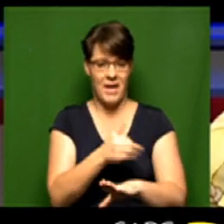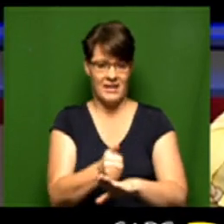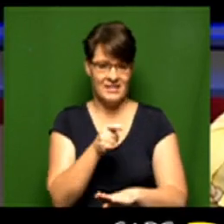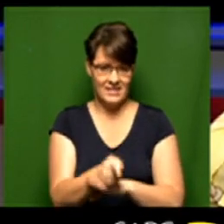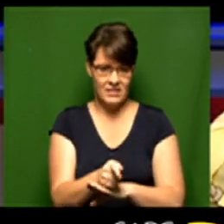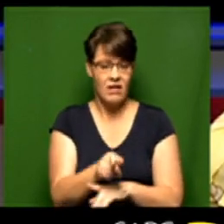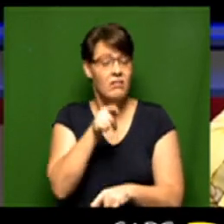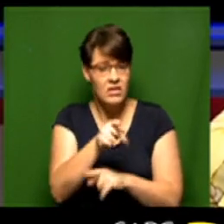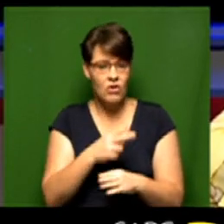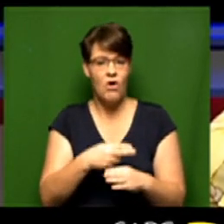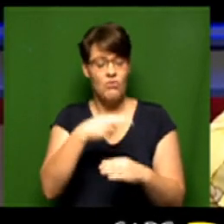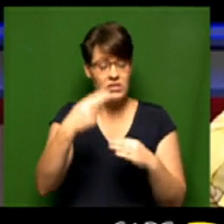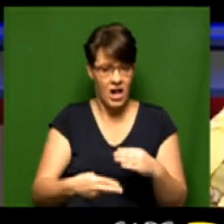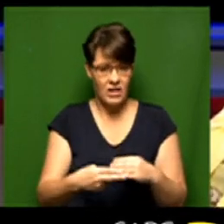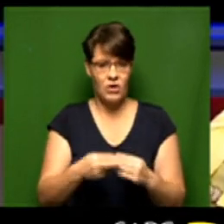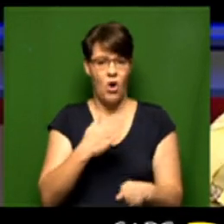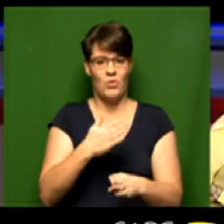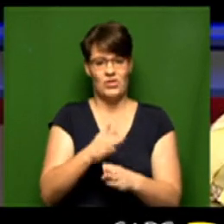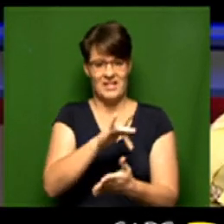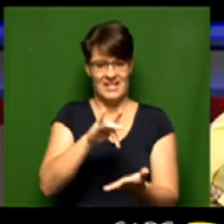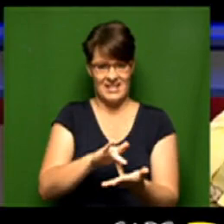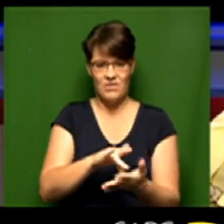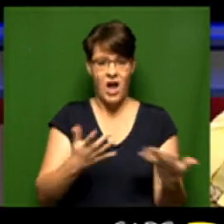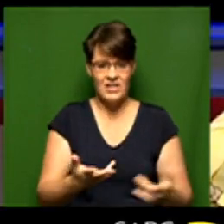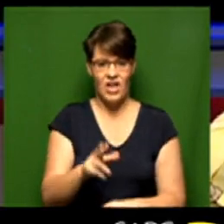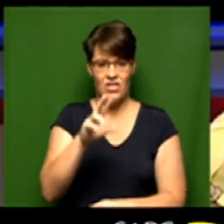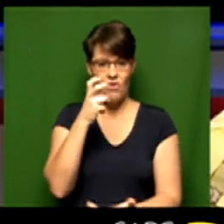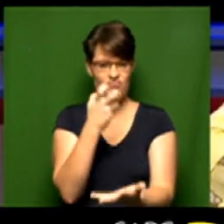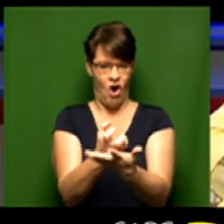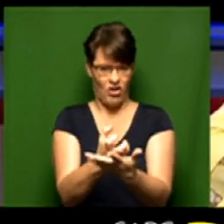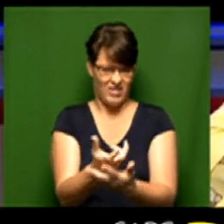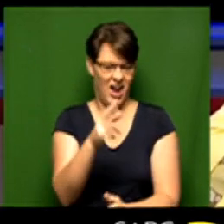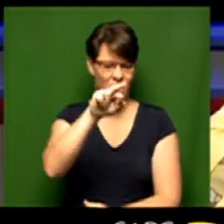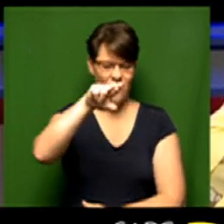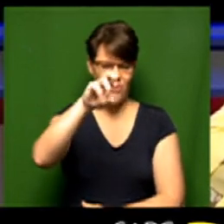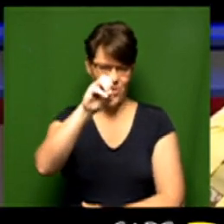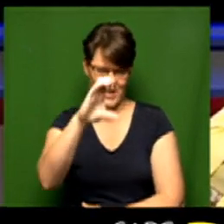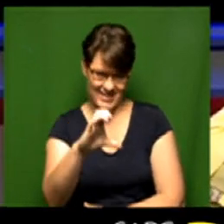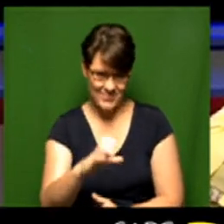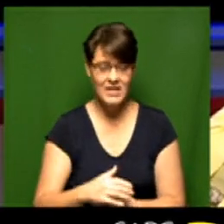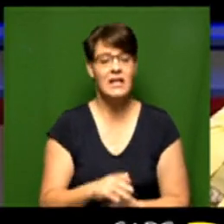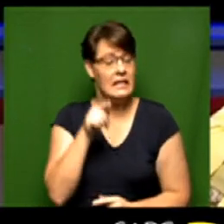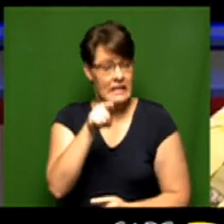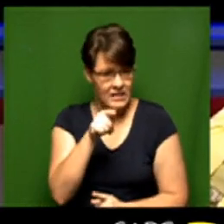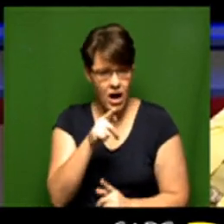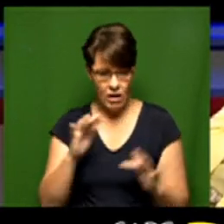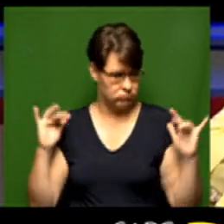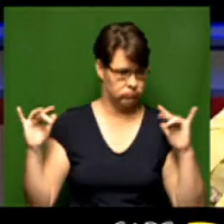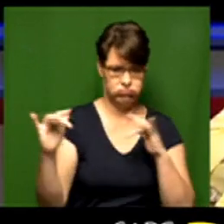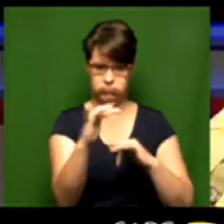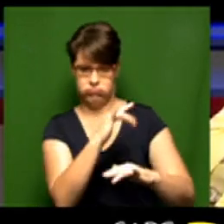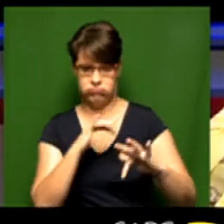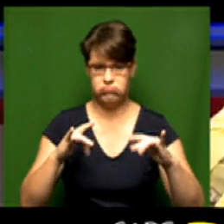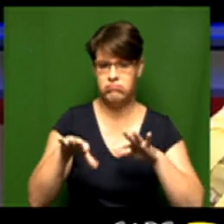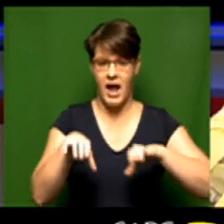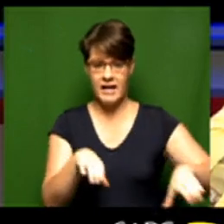this is the results operations center or more commonly known as the rock and you'll see that this is a hub it's a hive of